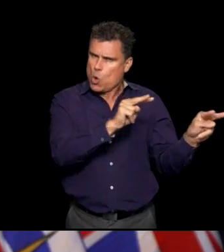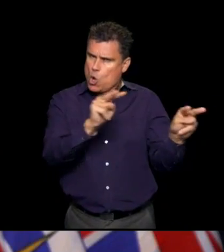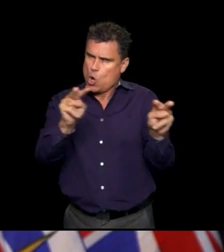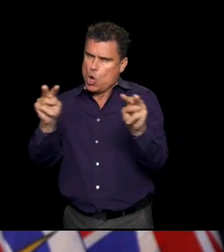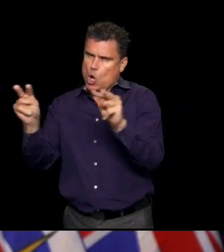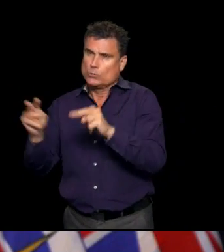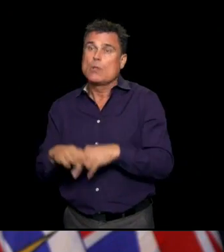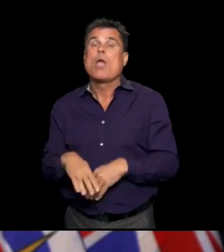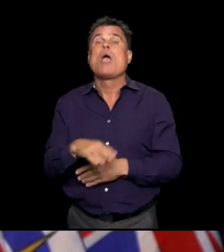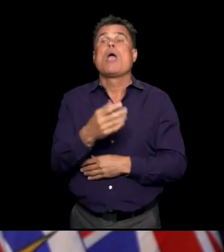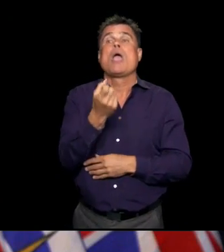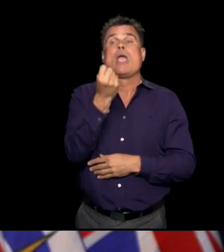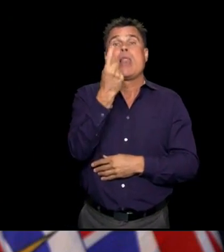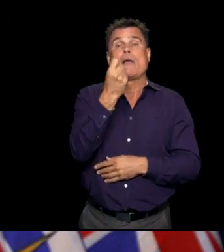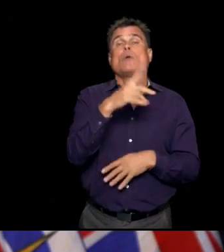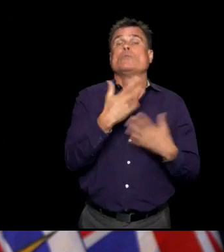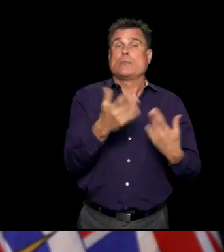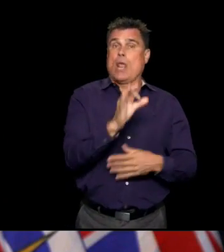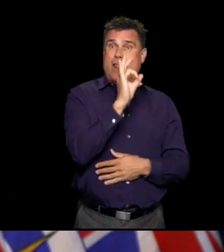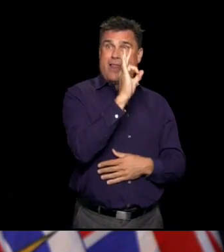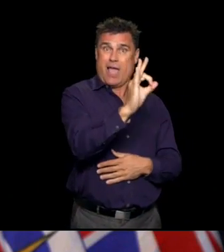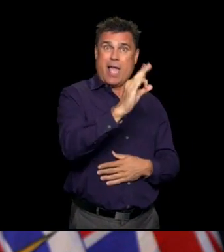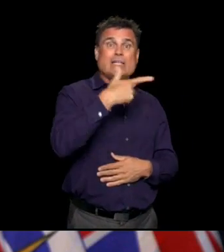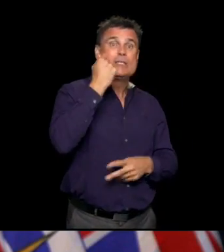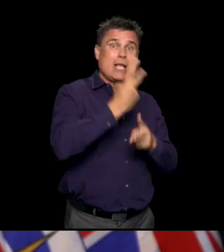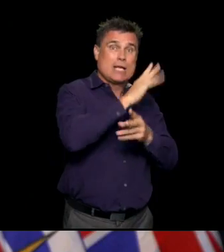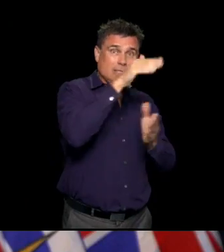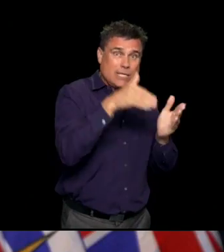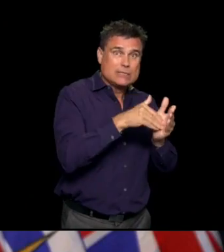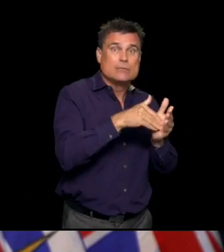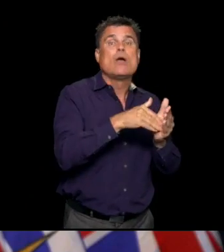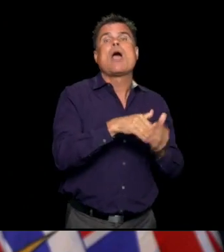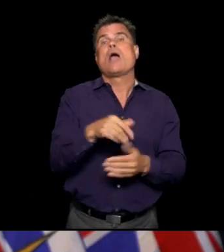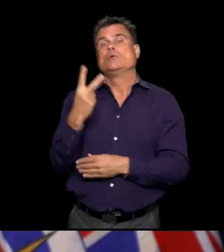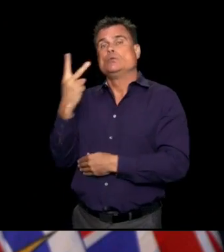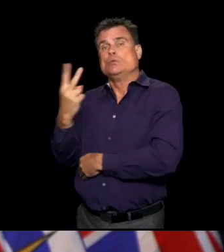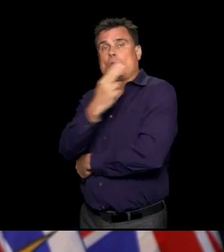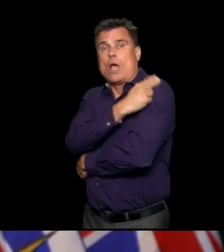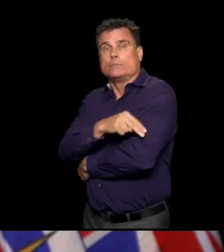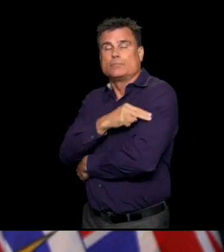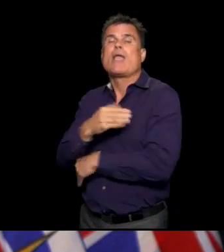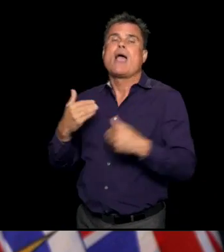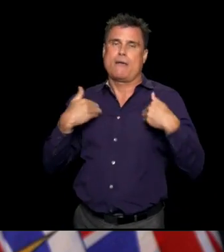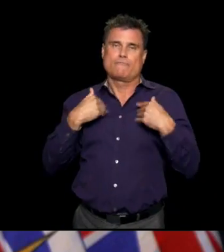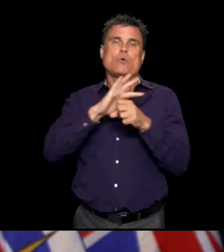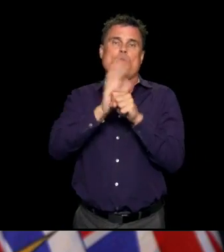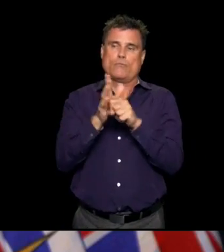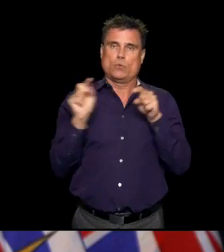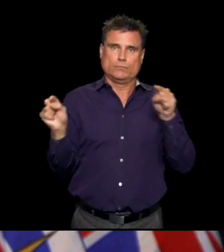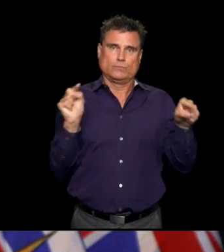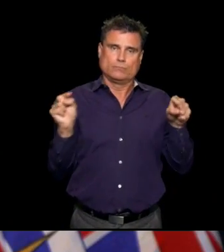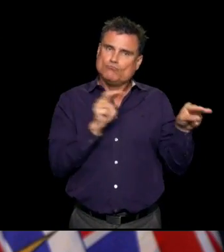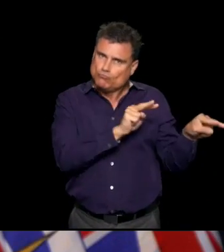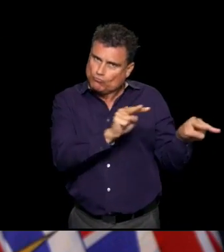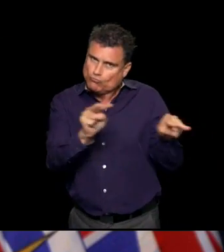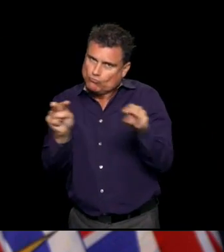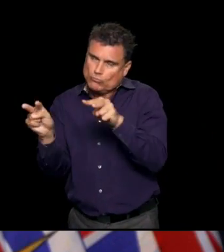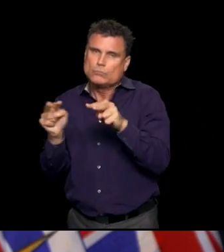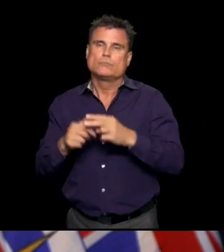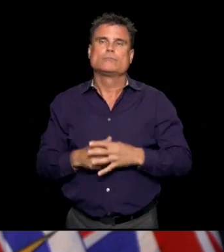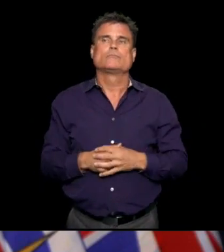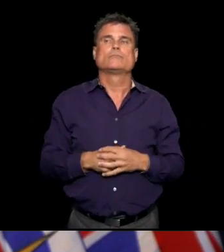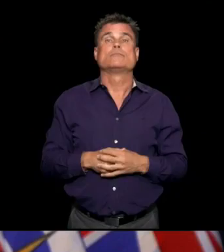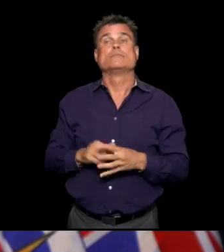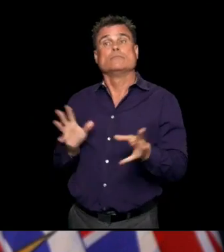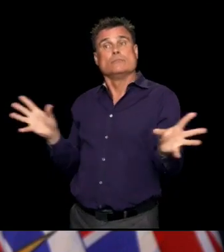healthcare system, 9 in long-term care are assisted living, and 2 in acute care units. Our number of cases in